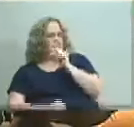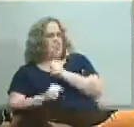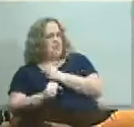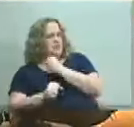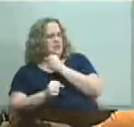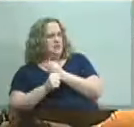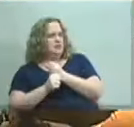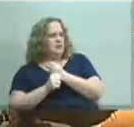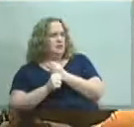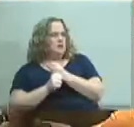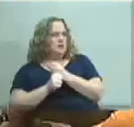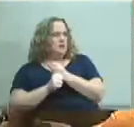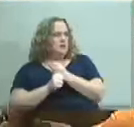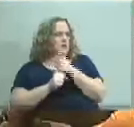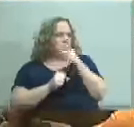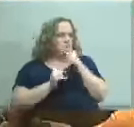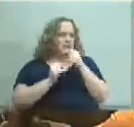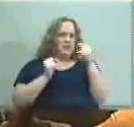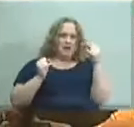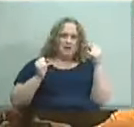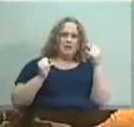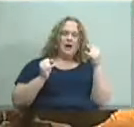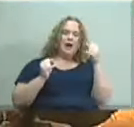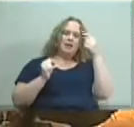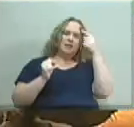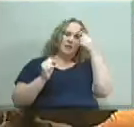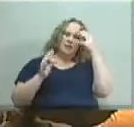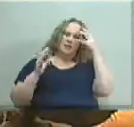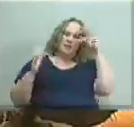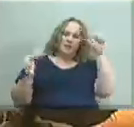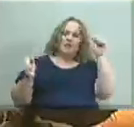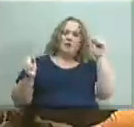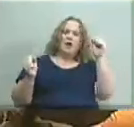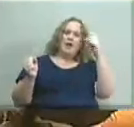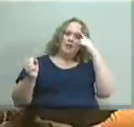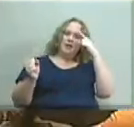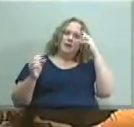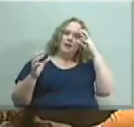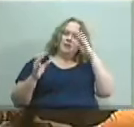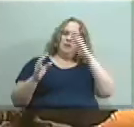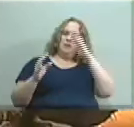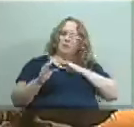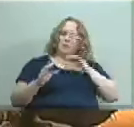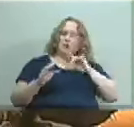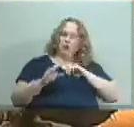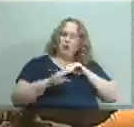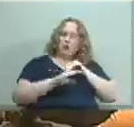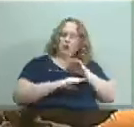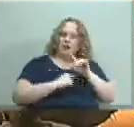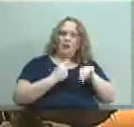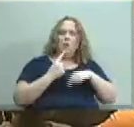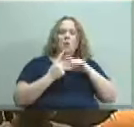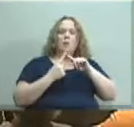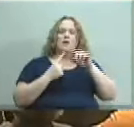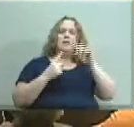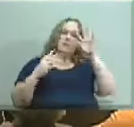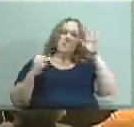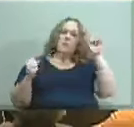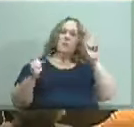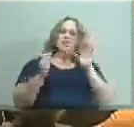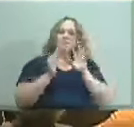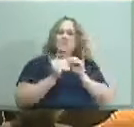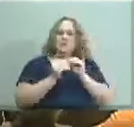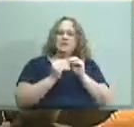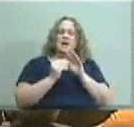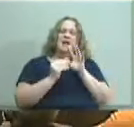i would think that the board would want to submit when the board meets um so that's something that's that's a